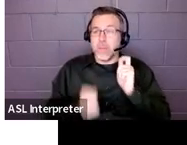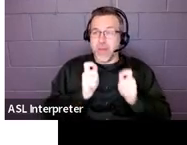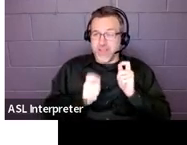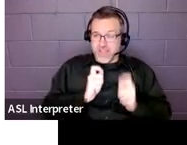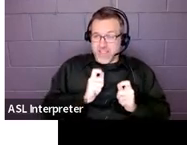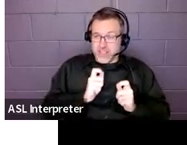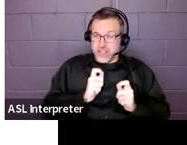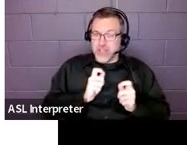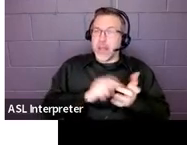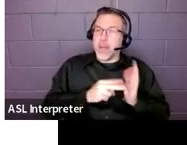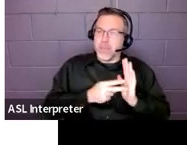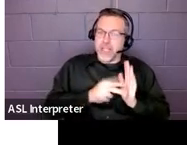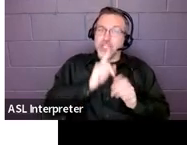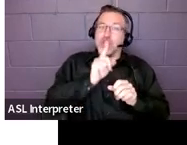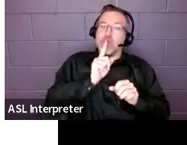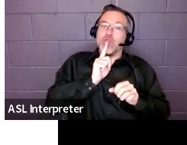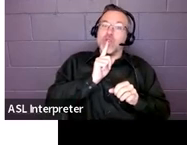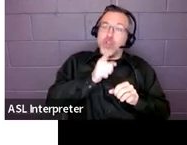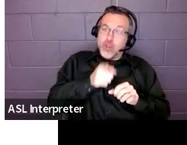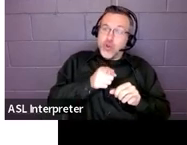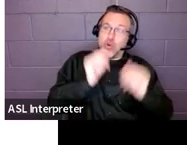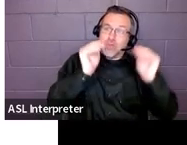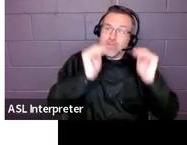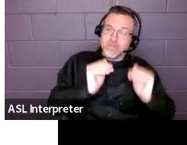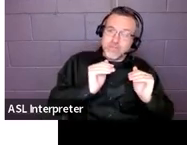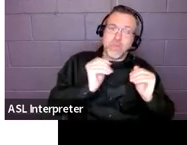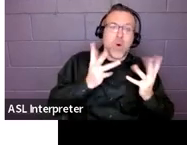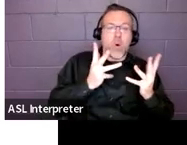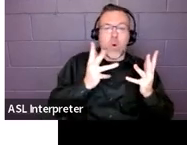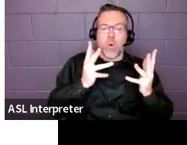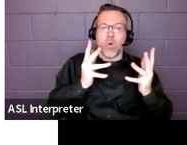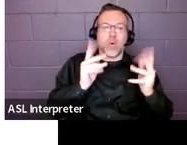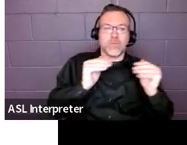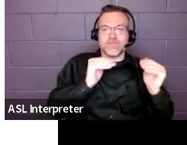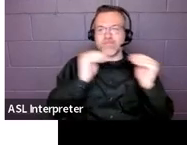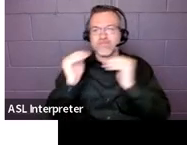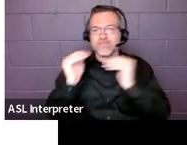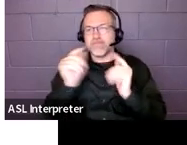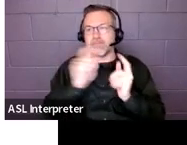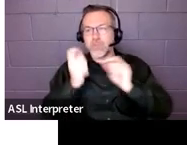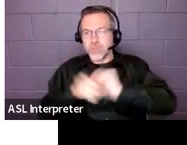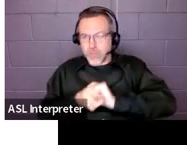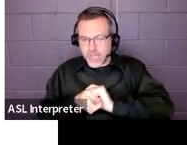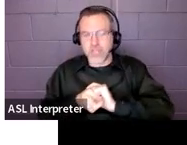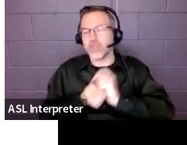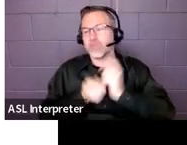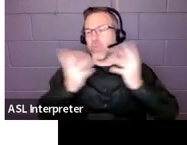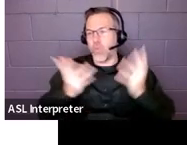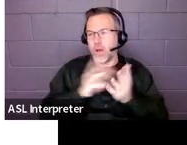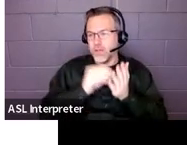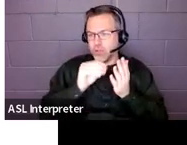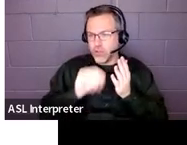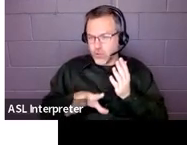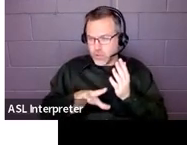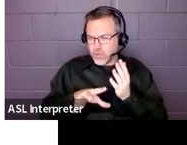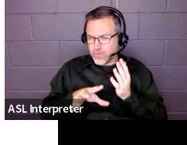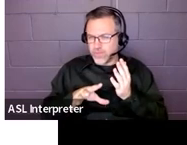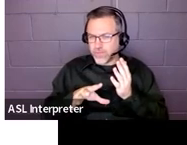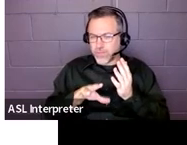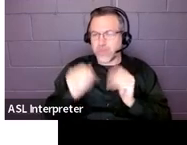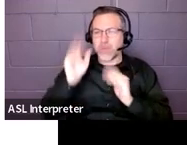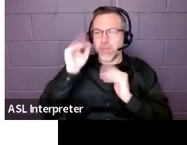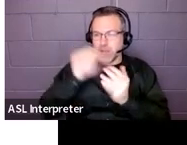changing what the student is expected to learn. So, that would affect, you know, the content of